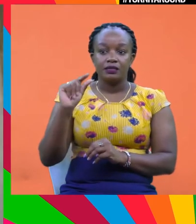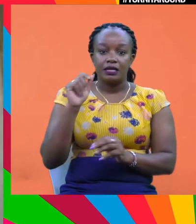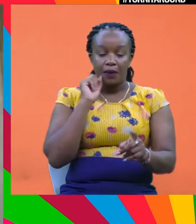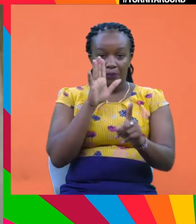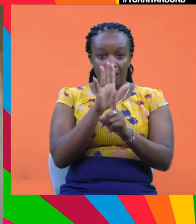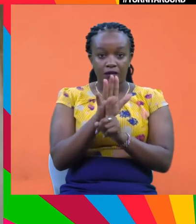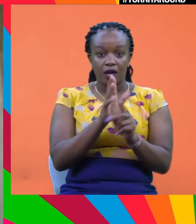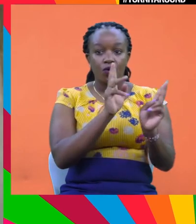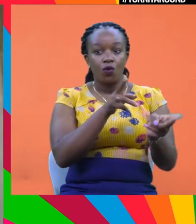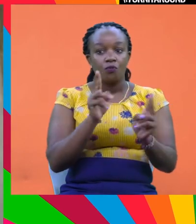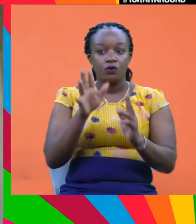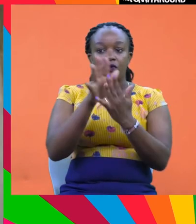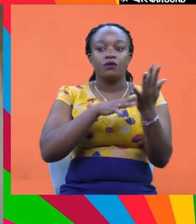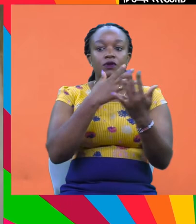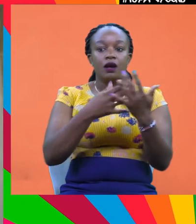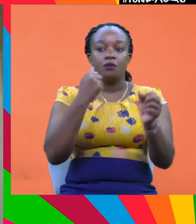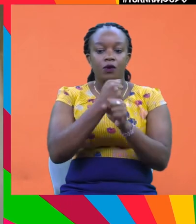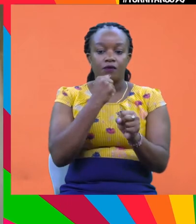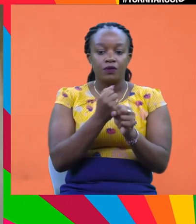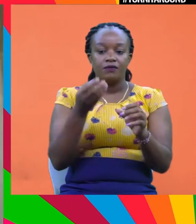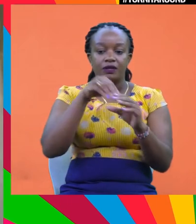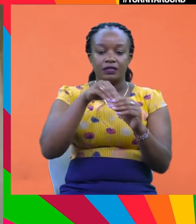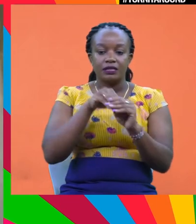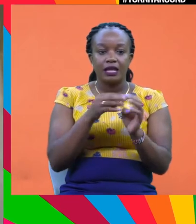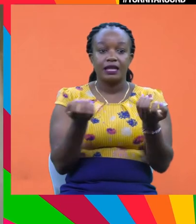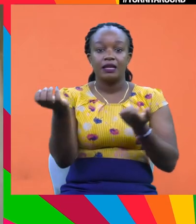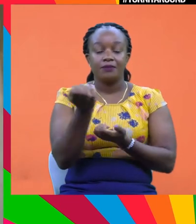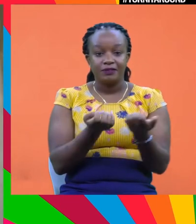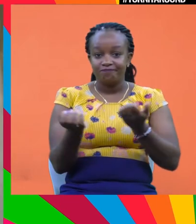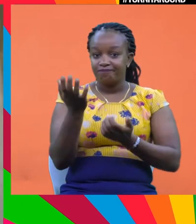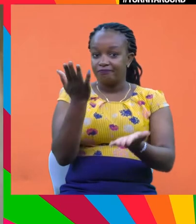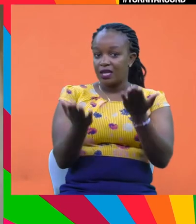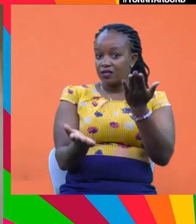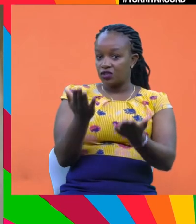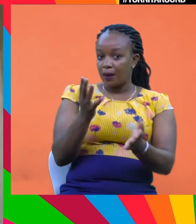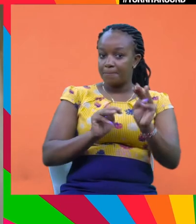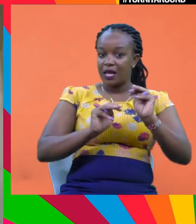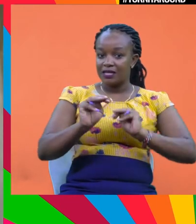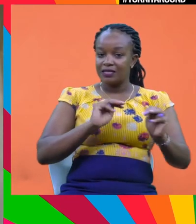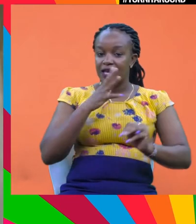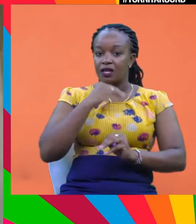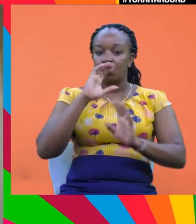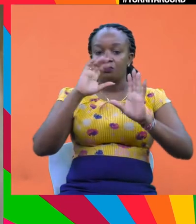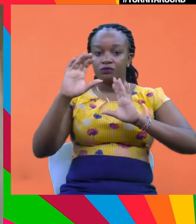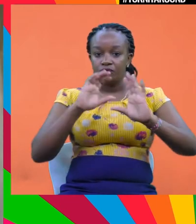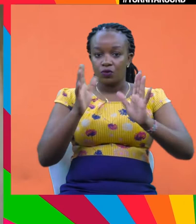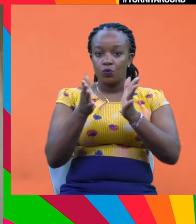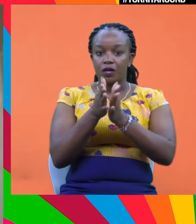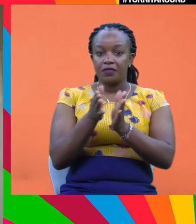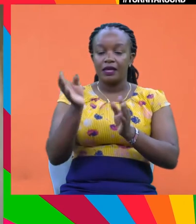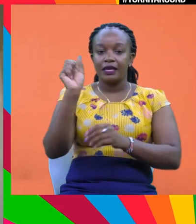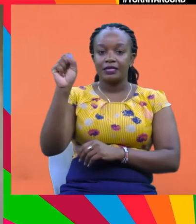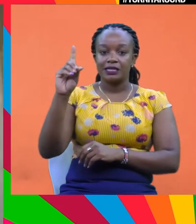a common framework for the investors and enterprises to measure, manage, and communicate the SDG